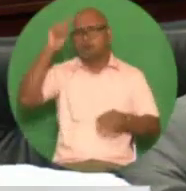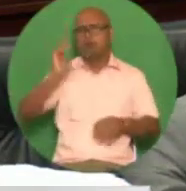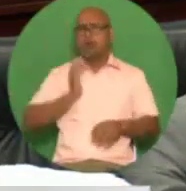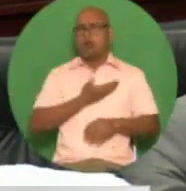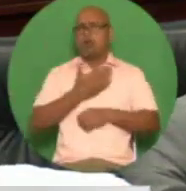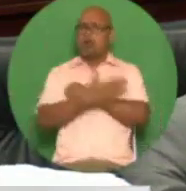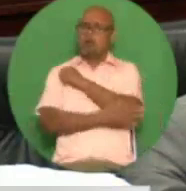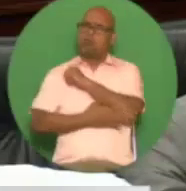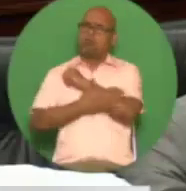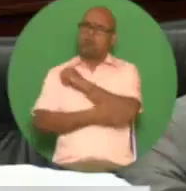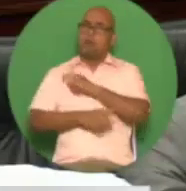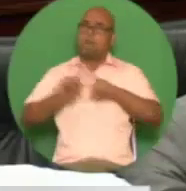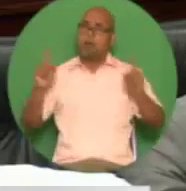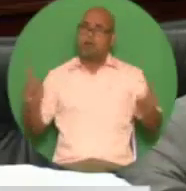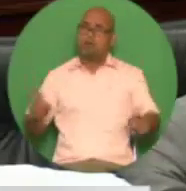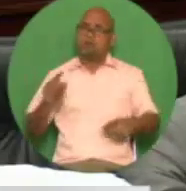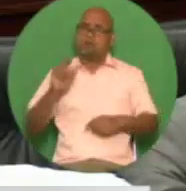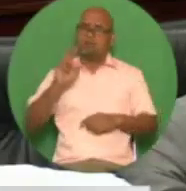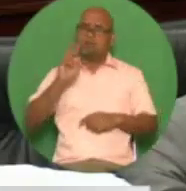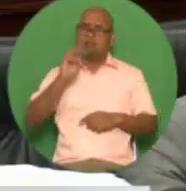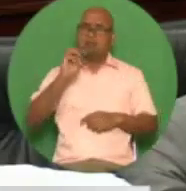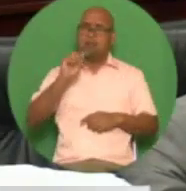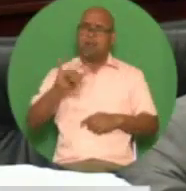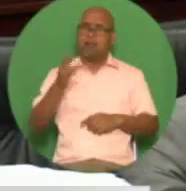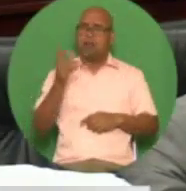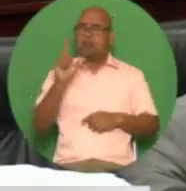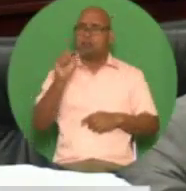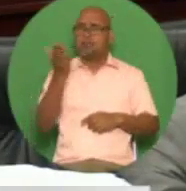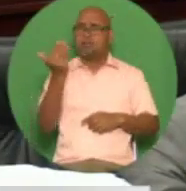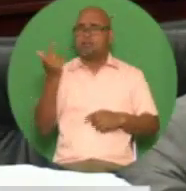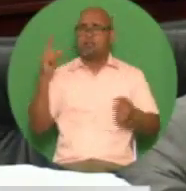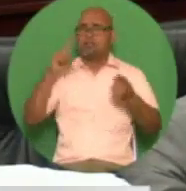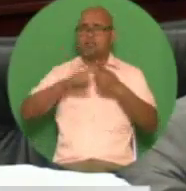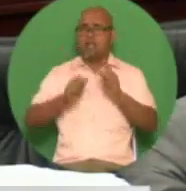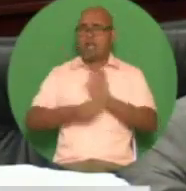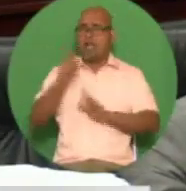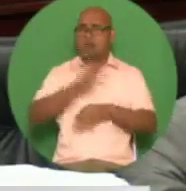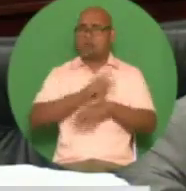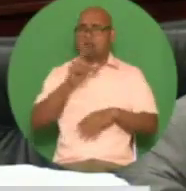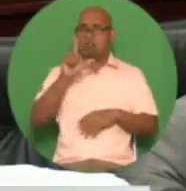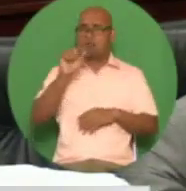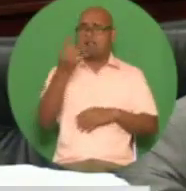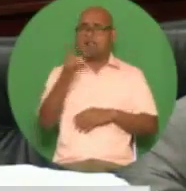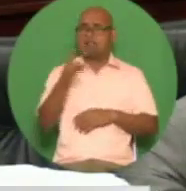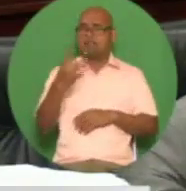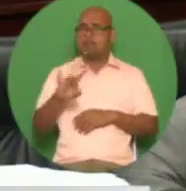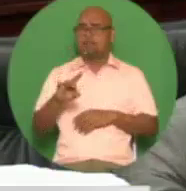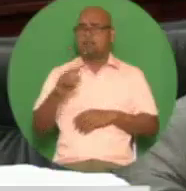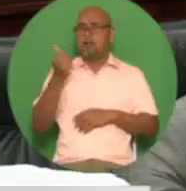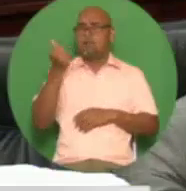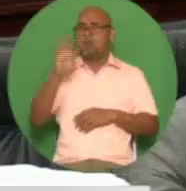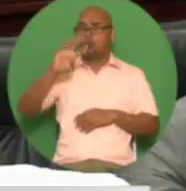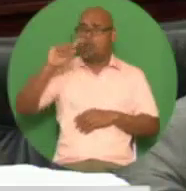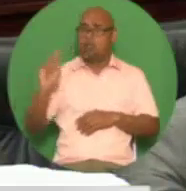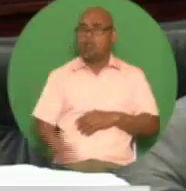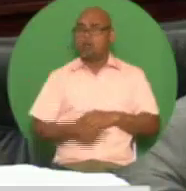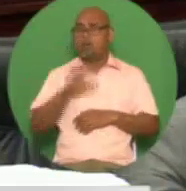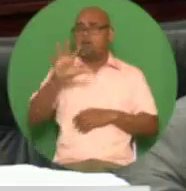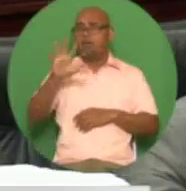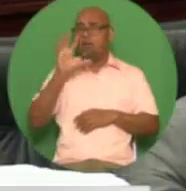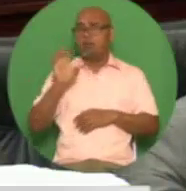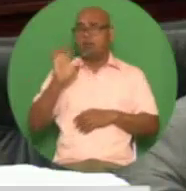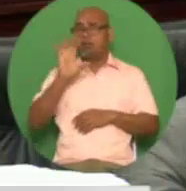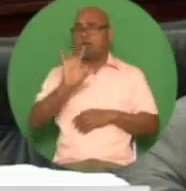period may 2015 to april 2018 14 581